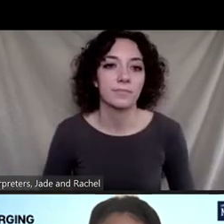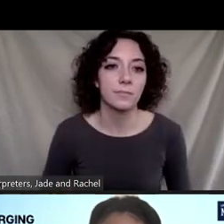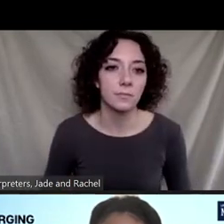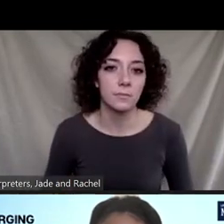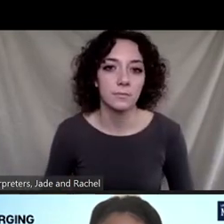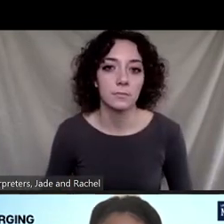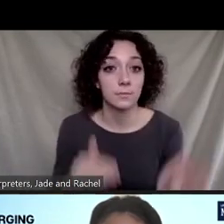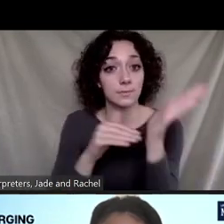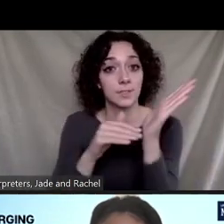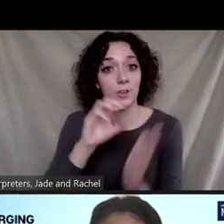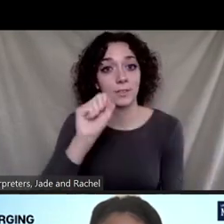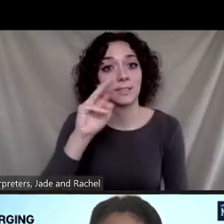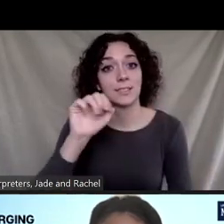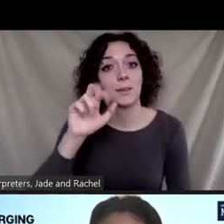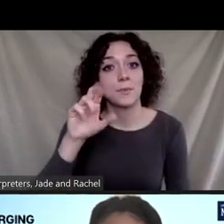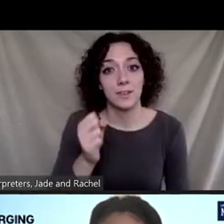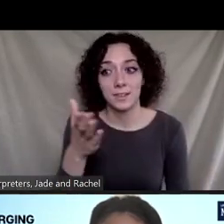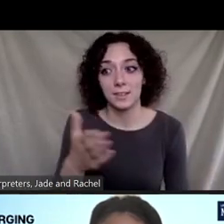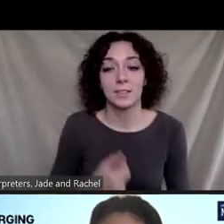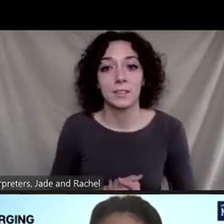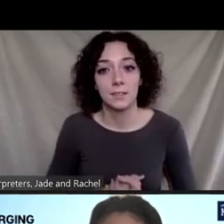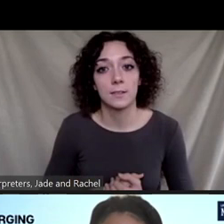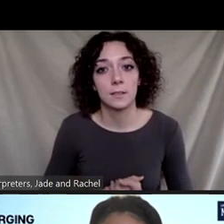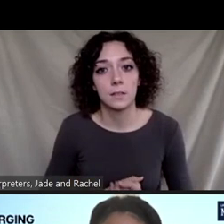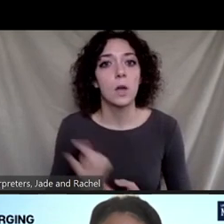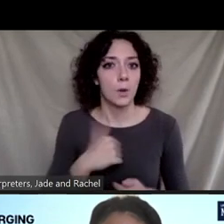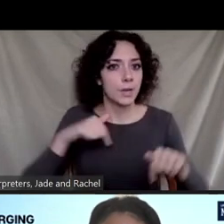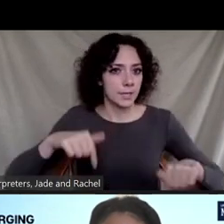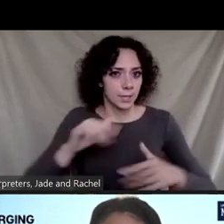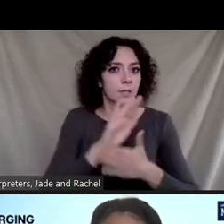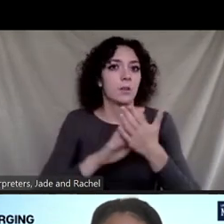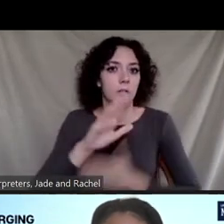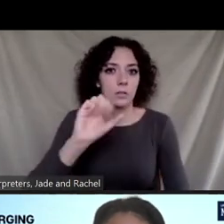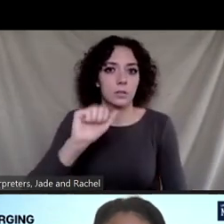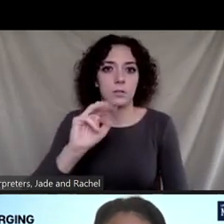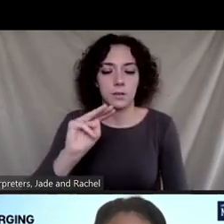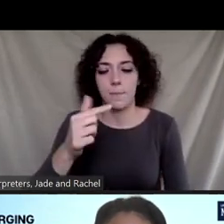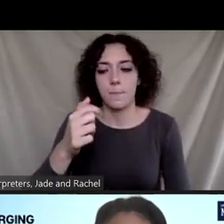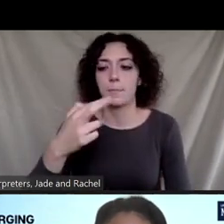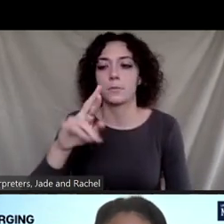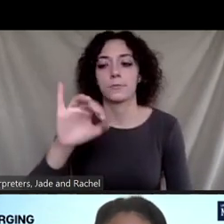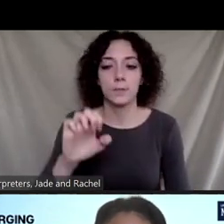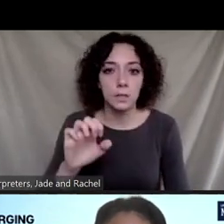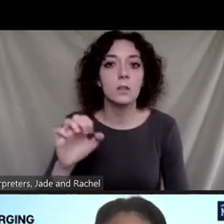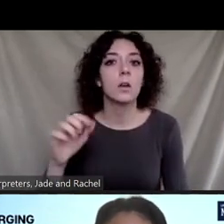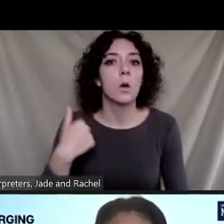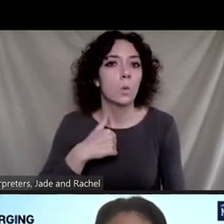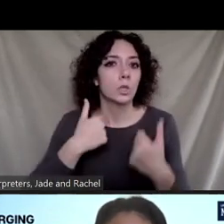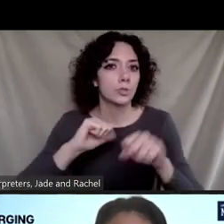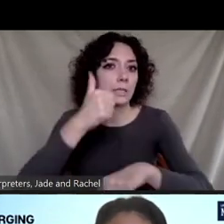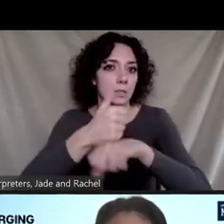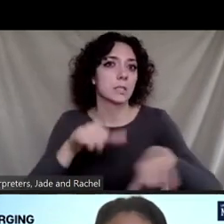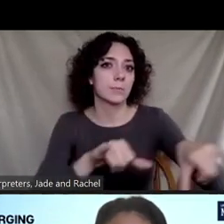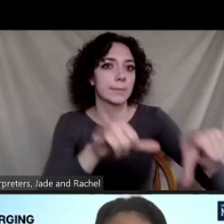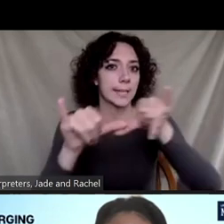I know we at Carnegie Mellon, um, are making efforts to standardize it within our own curriculum that